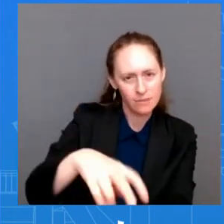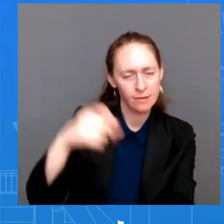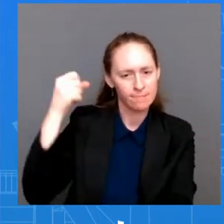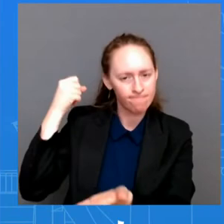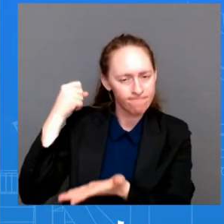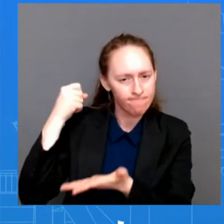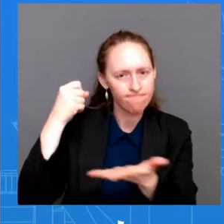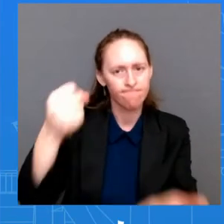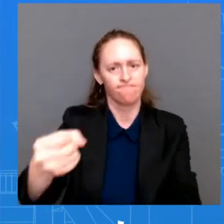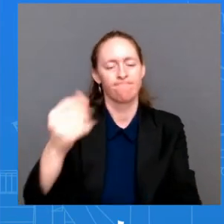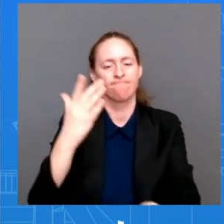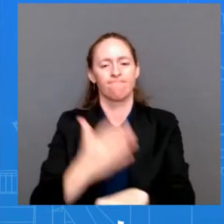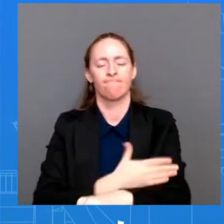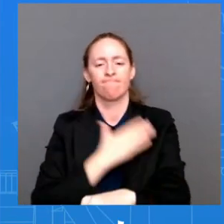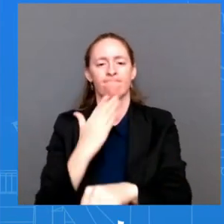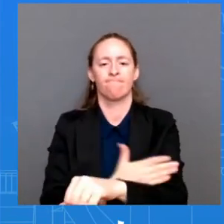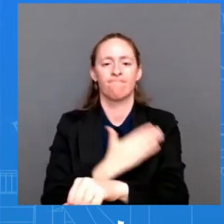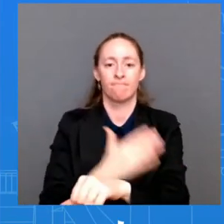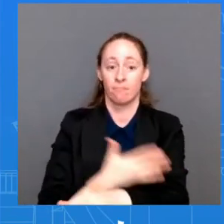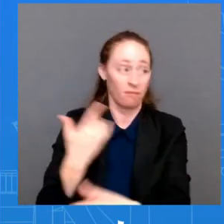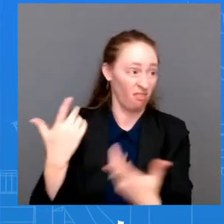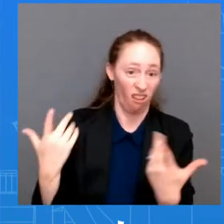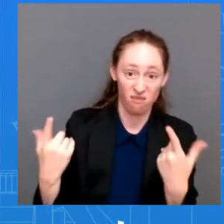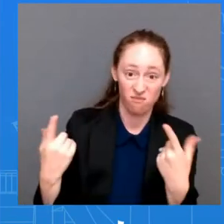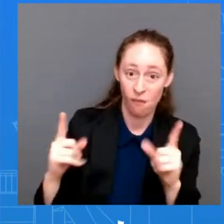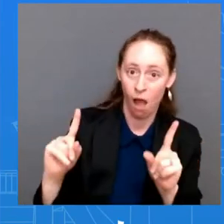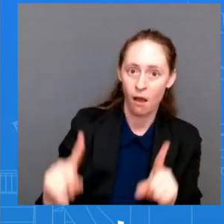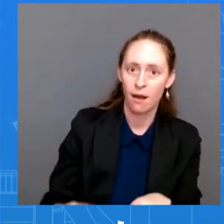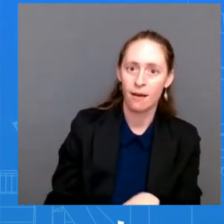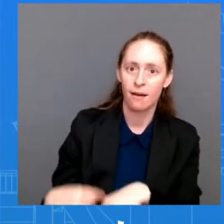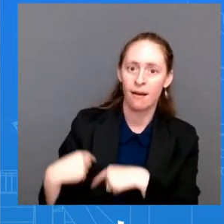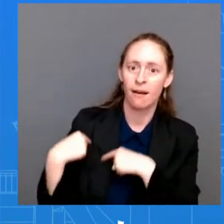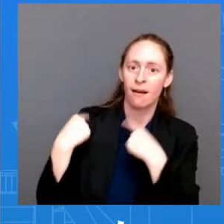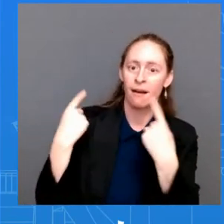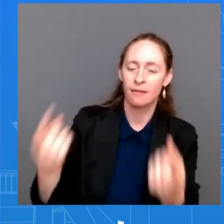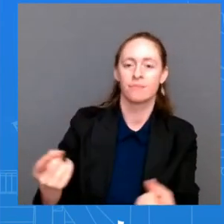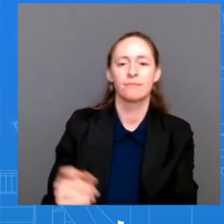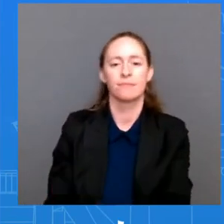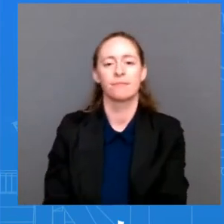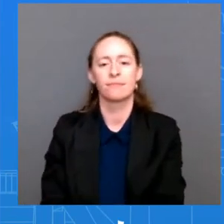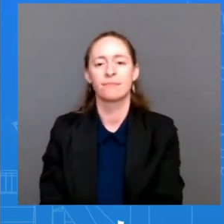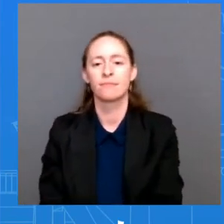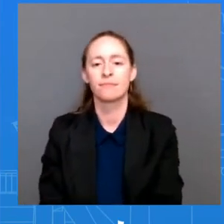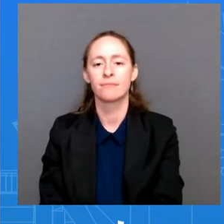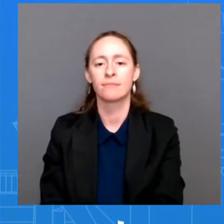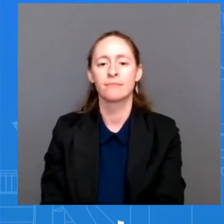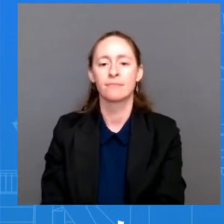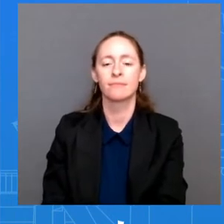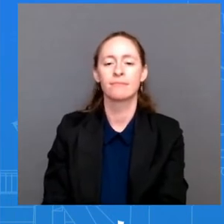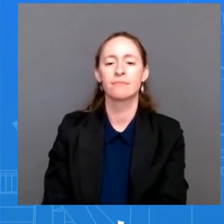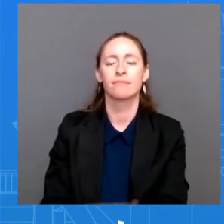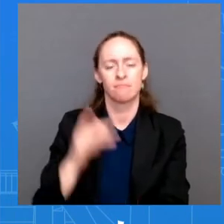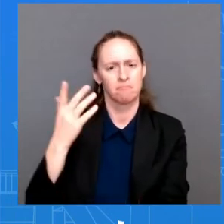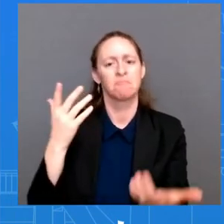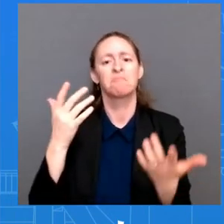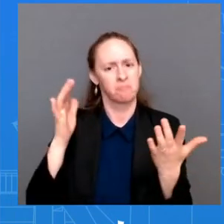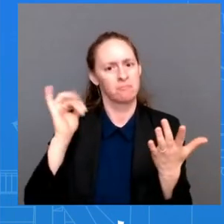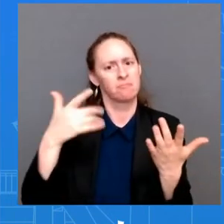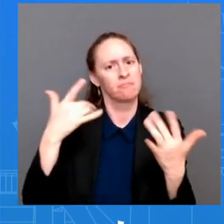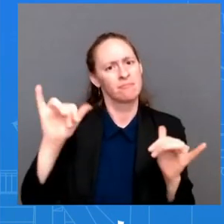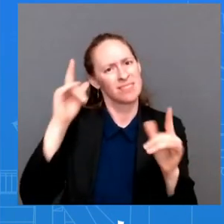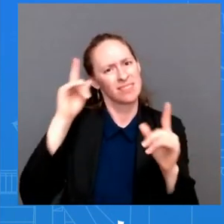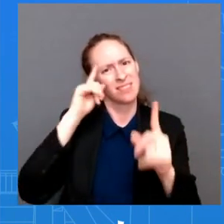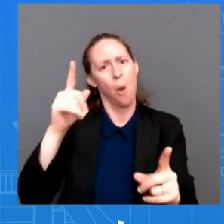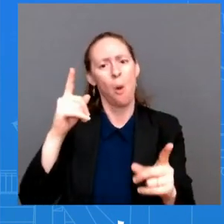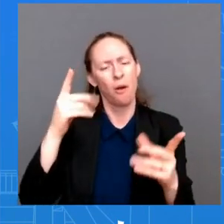seen in a long time, whether it's climate change or just in general, as we try to reduce inflation and fight that back and